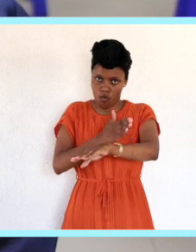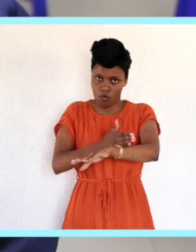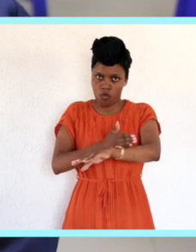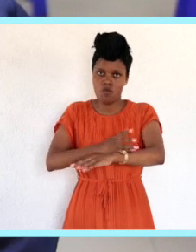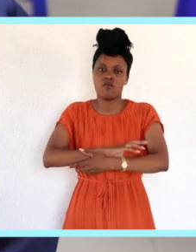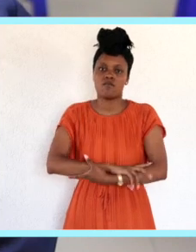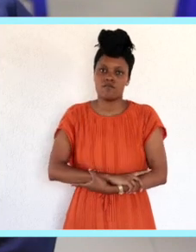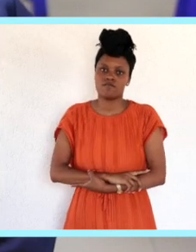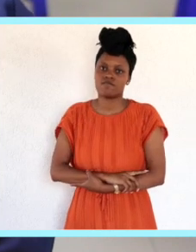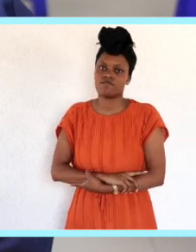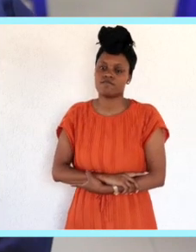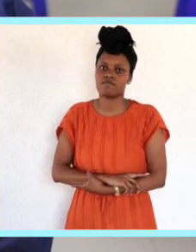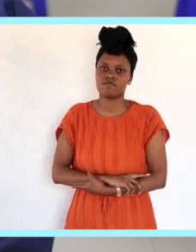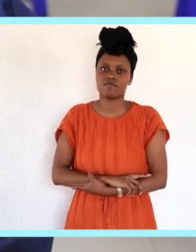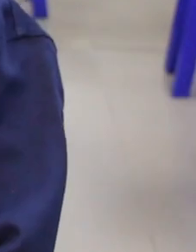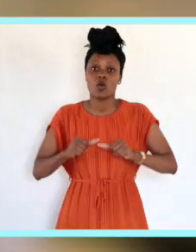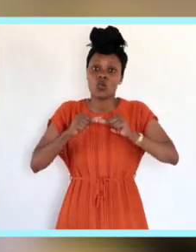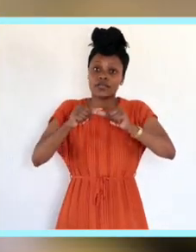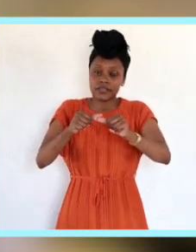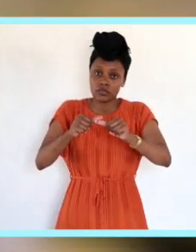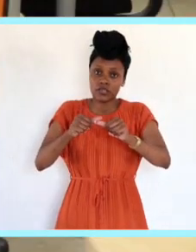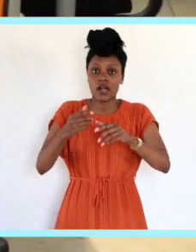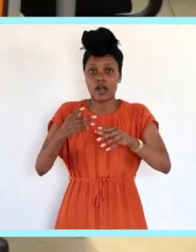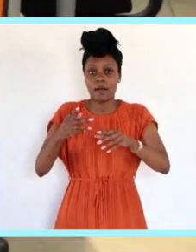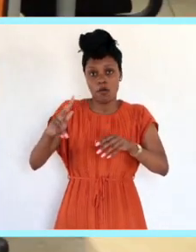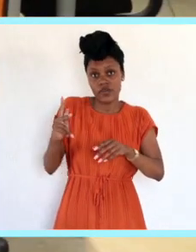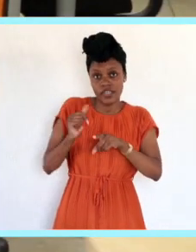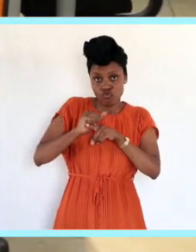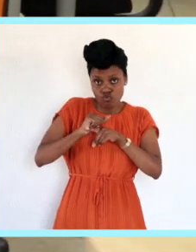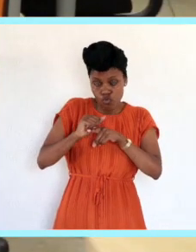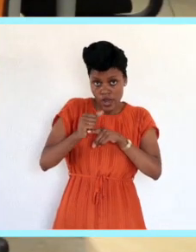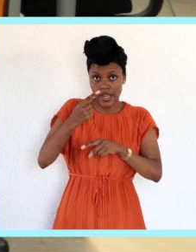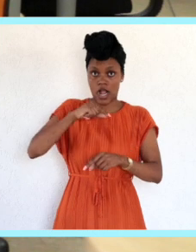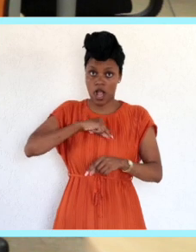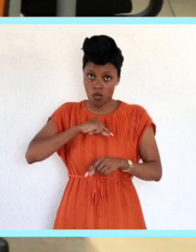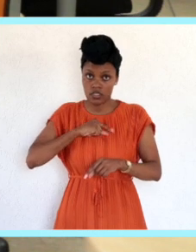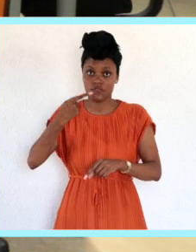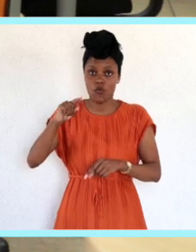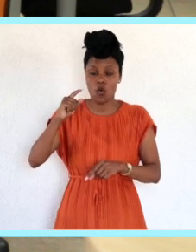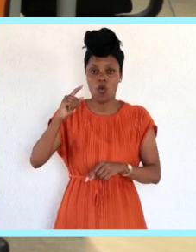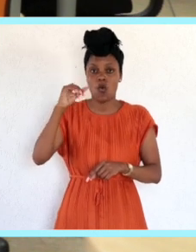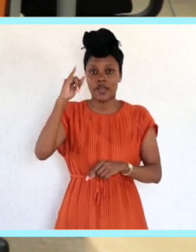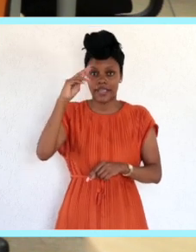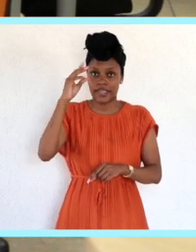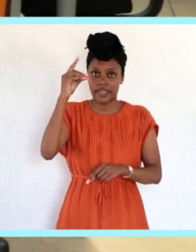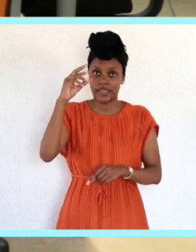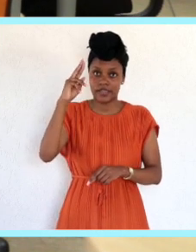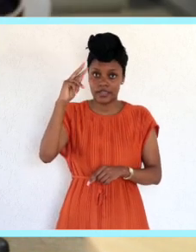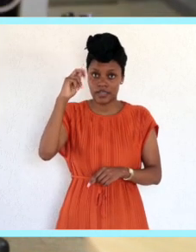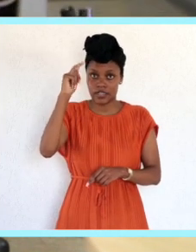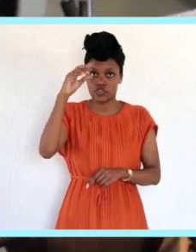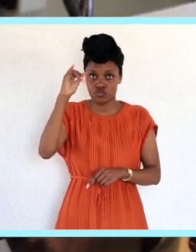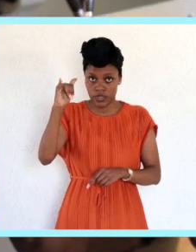different aspects in the very same course. We keep our training approach relevant to the industry demands.